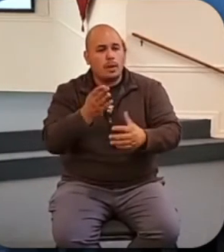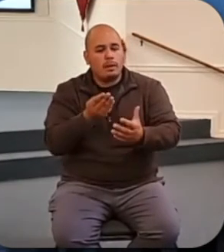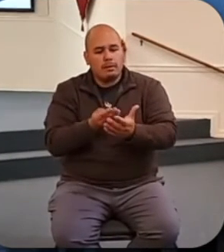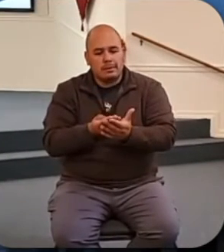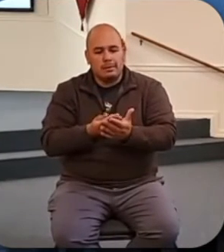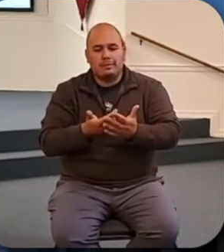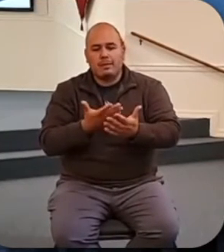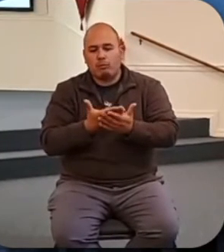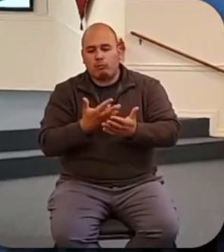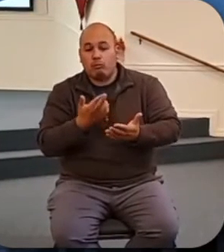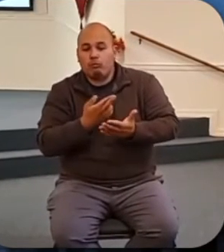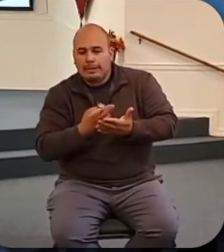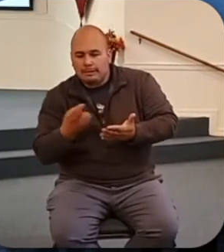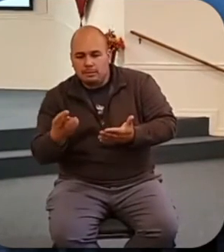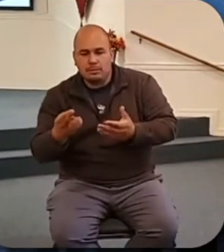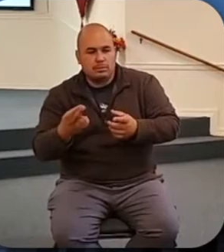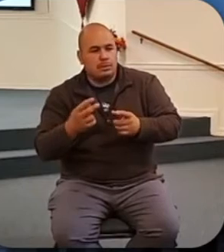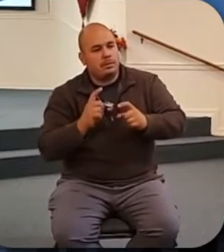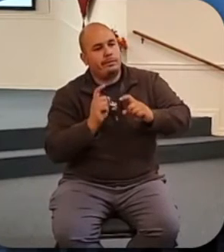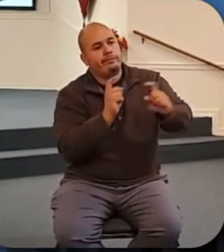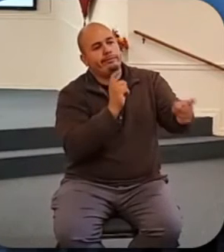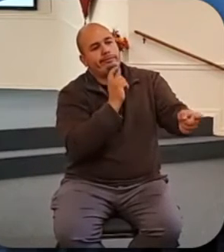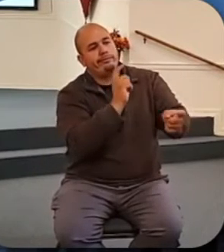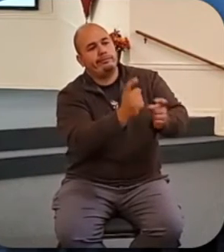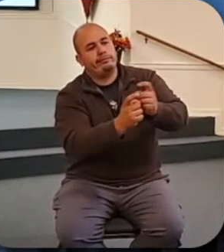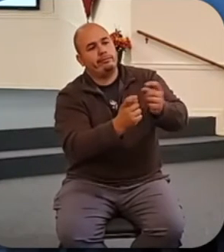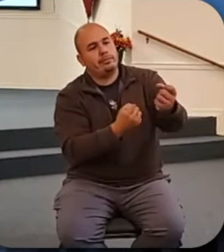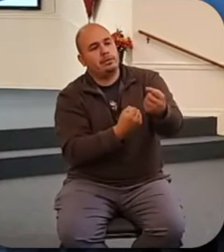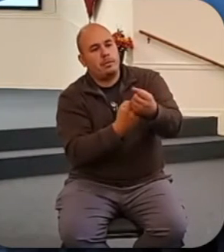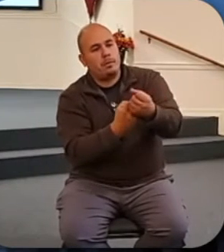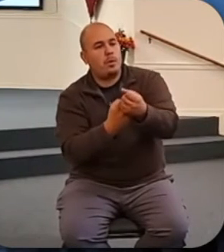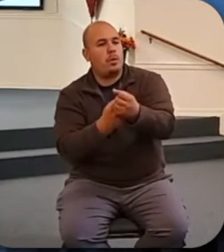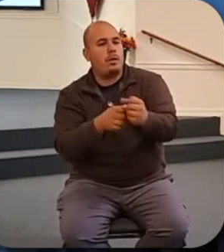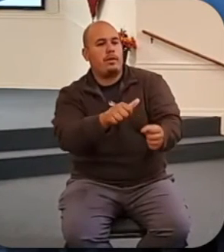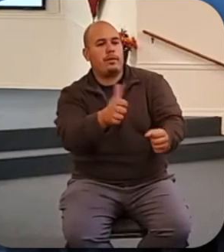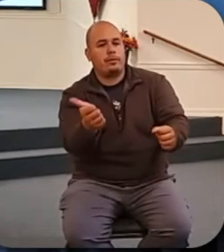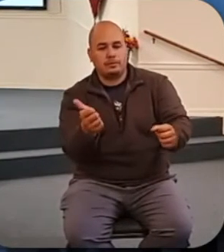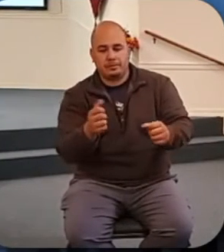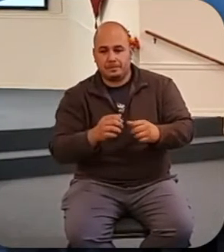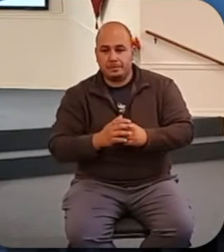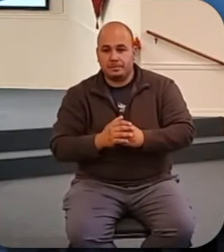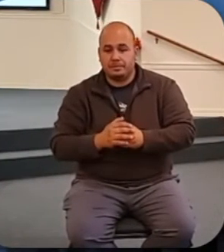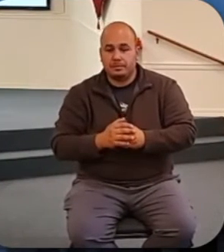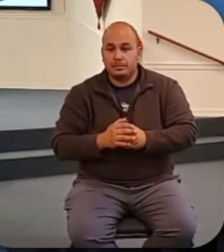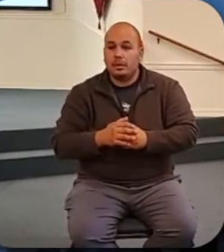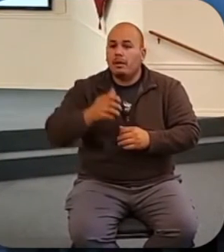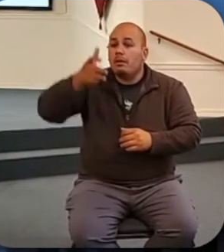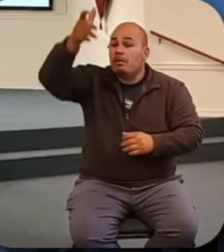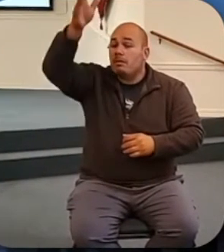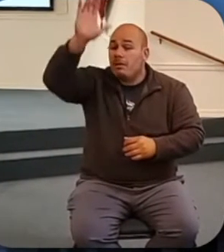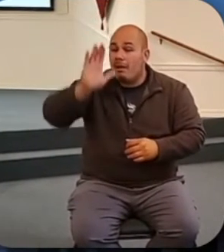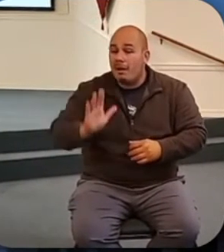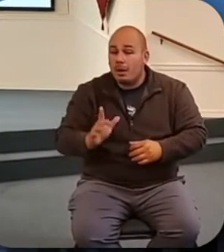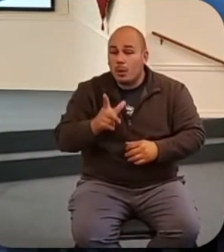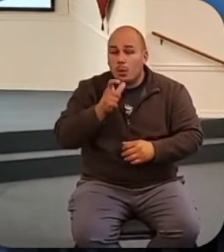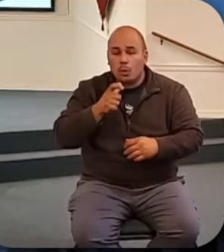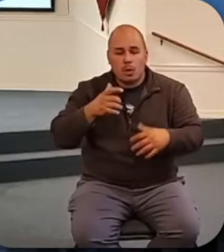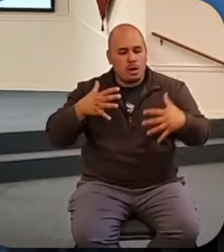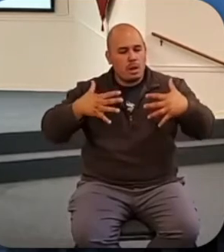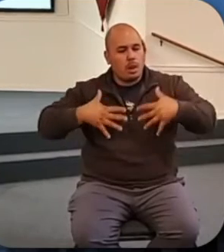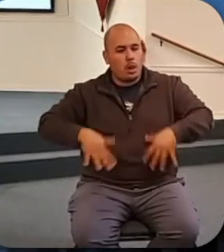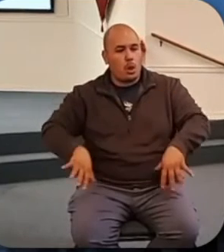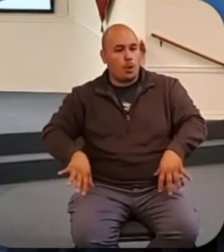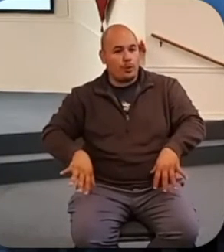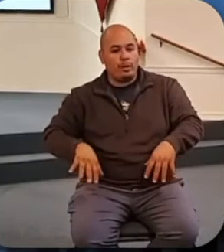keep our eyes on God. God who so richly clothes the wild flowers. Remember that next spring